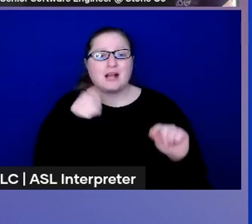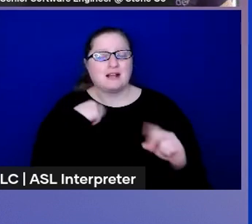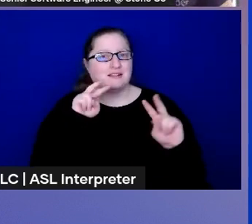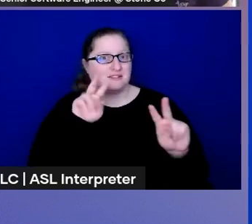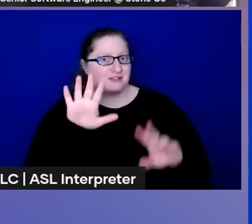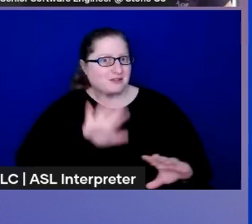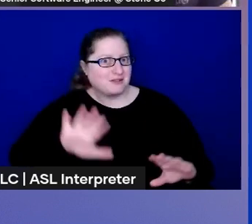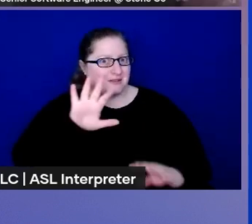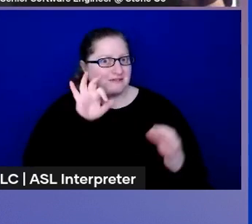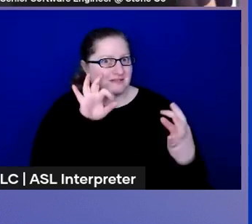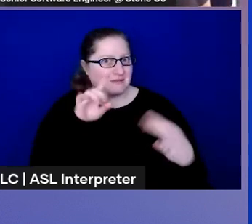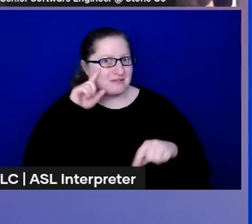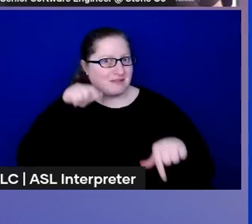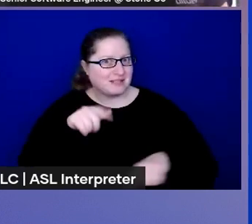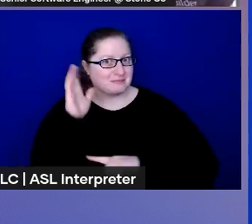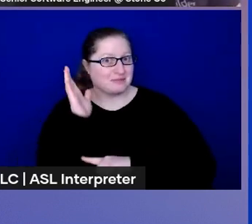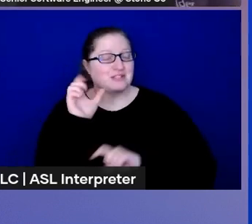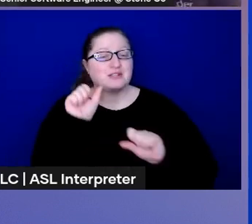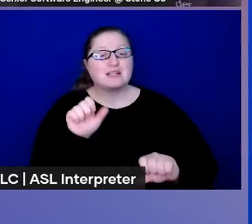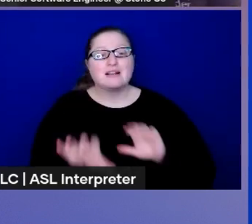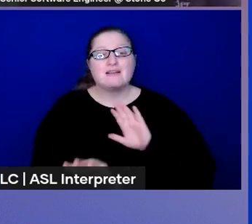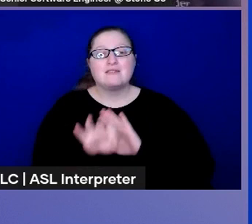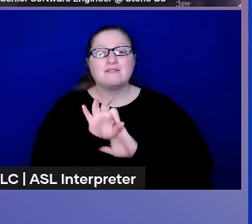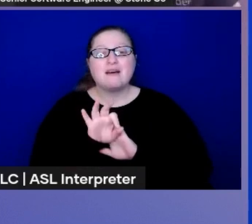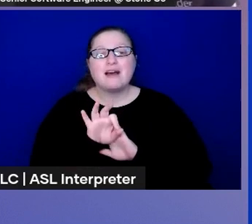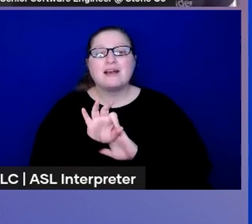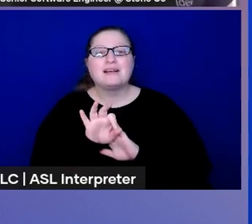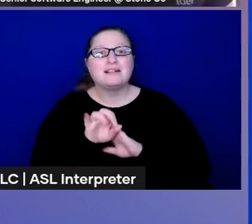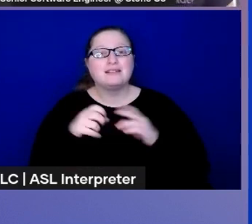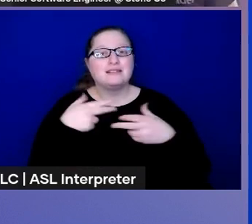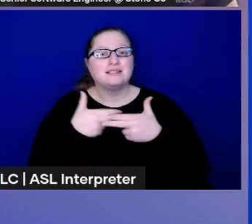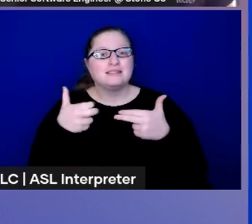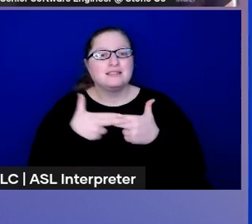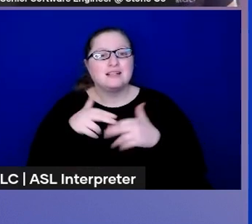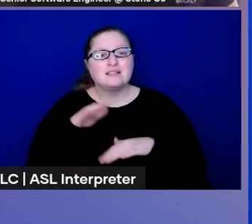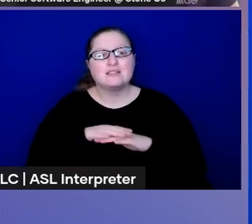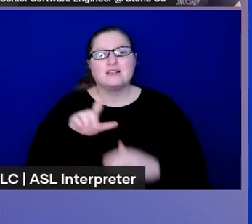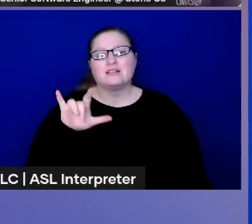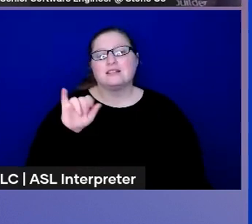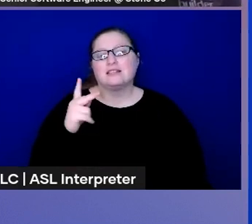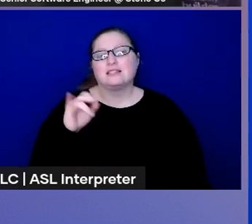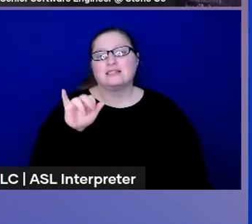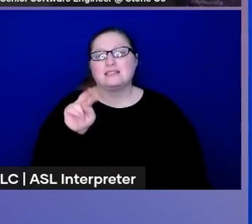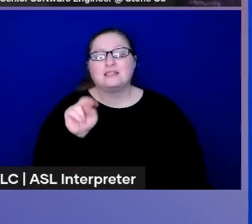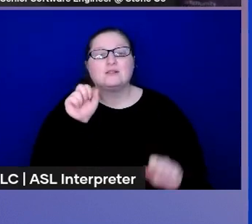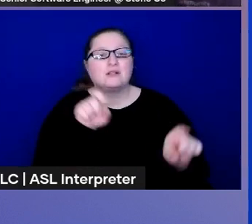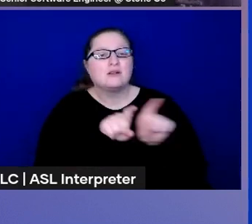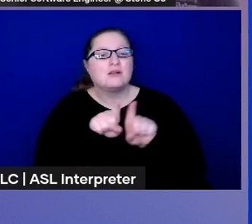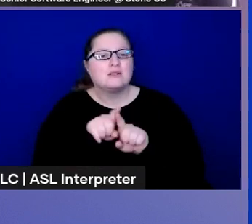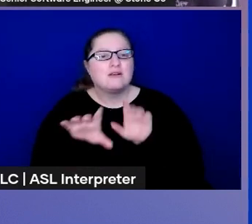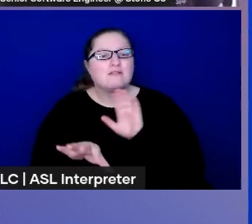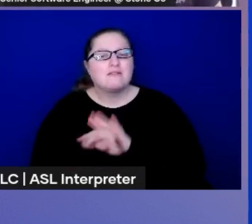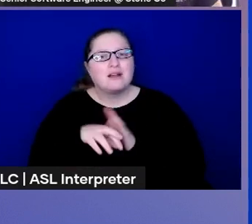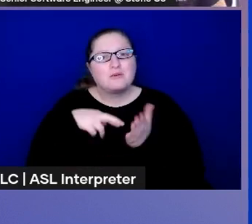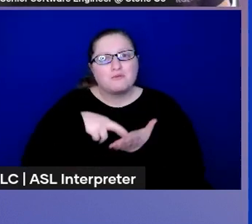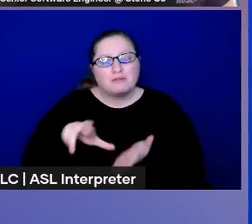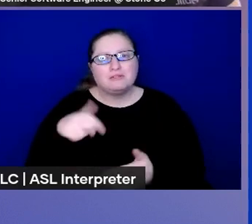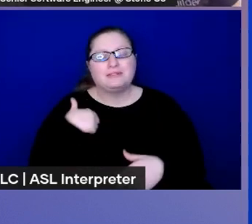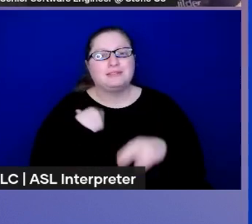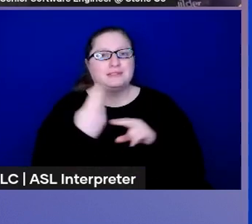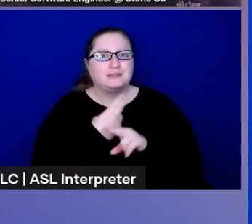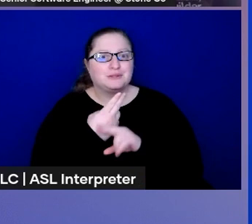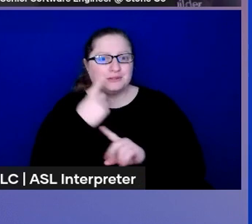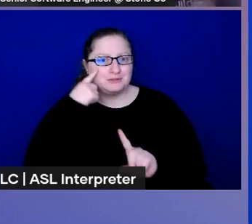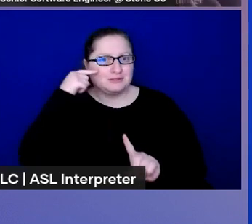presentation. You can find these slides on LinkedIn, where you can also find the reference that I used for this